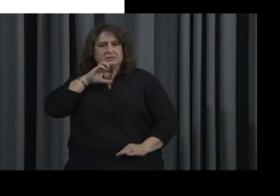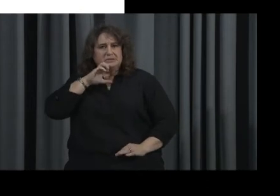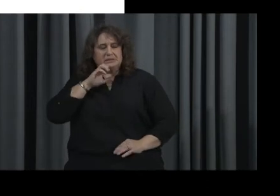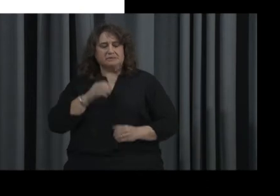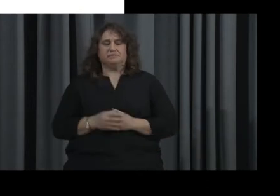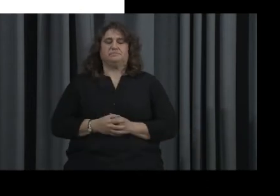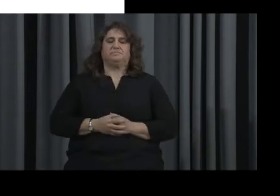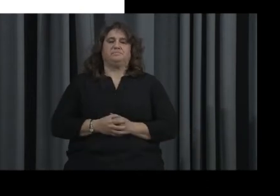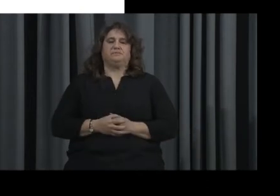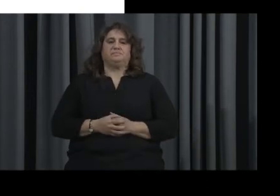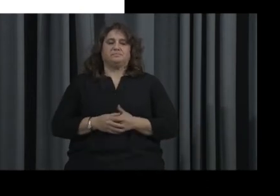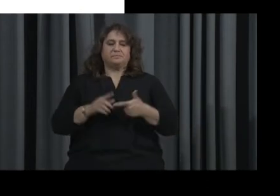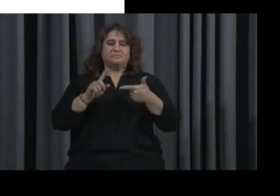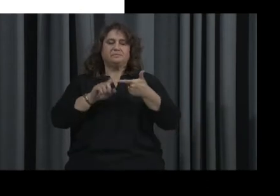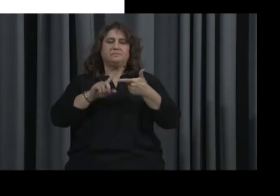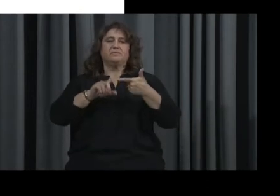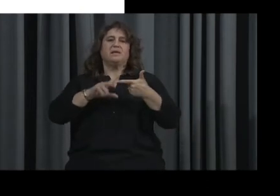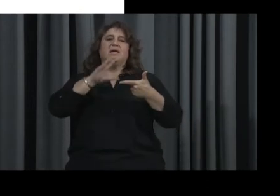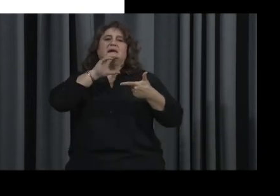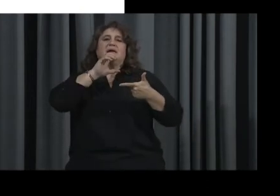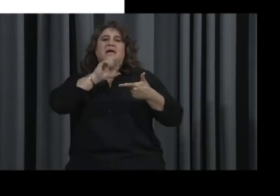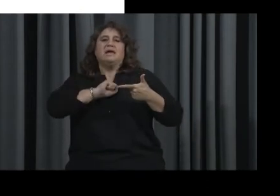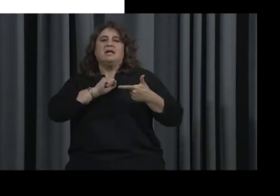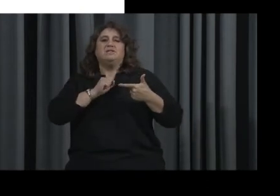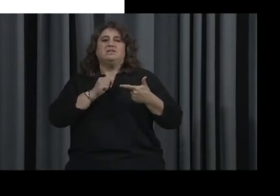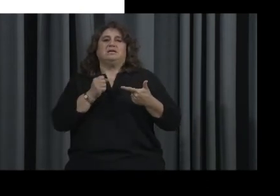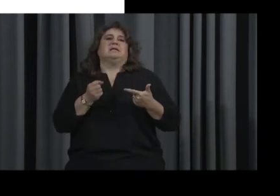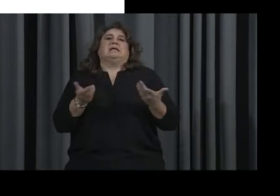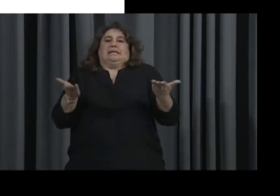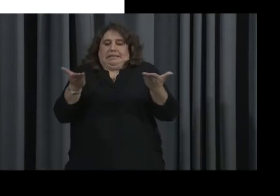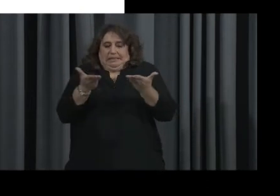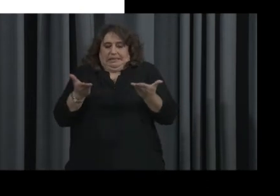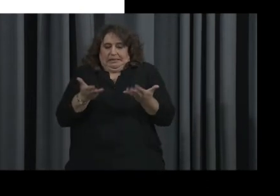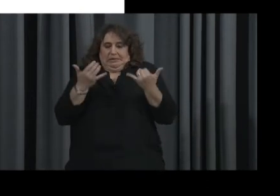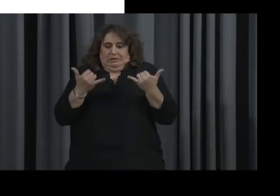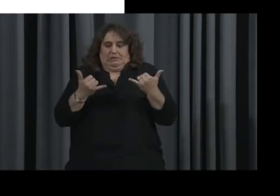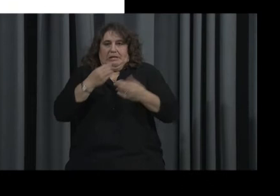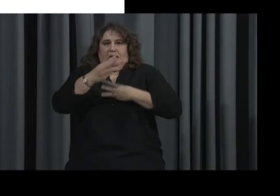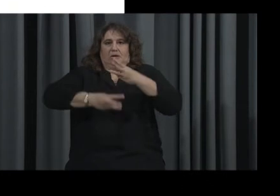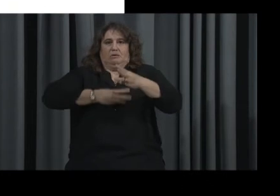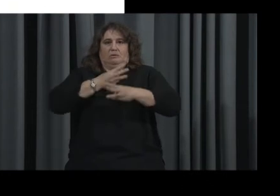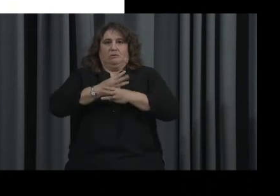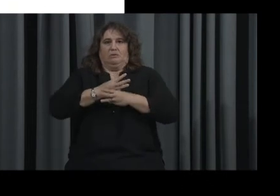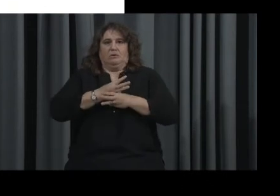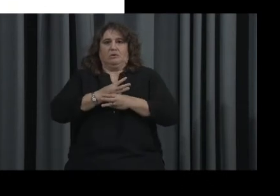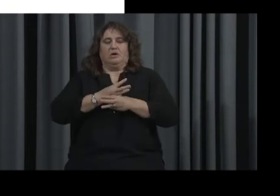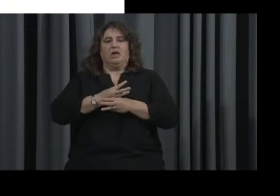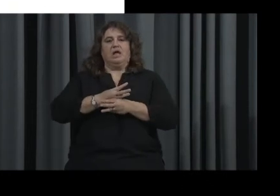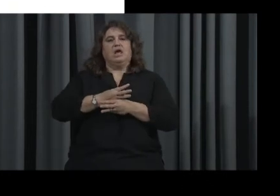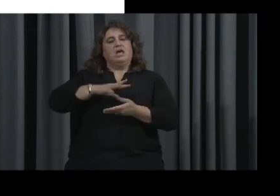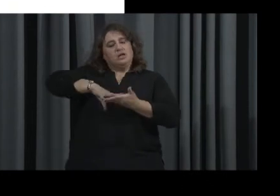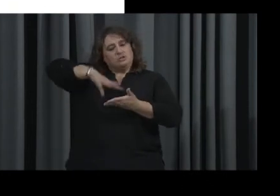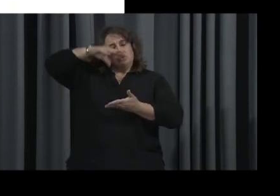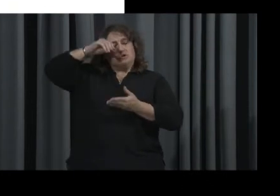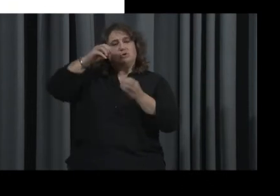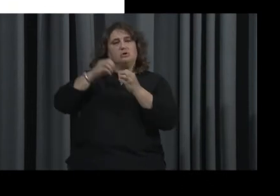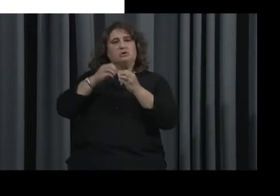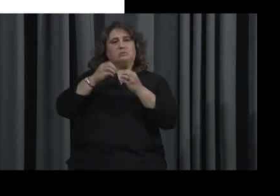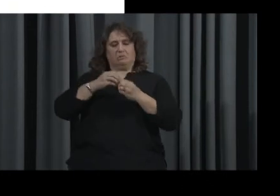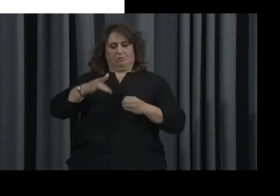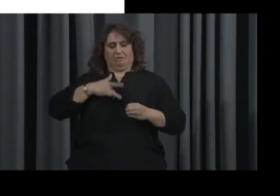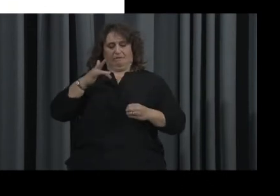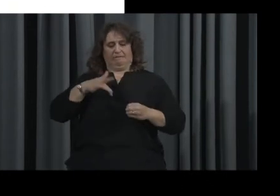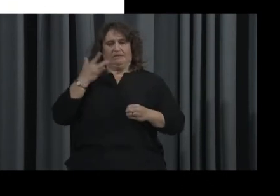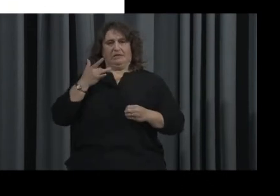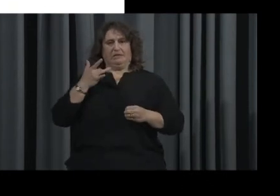The second activity talks about aging in the new millennium and strives to give us greater insight into our own feelings about aging.